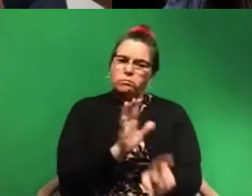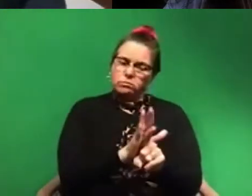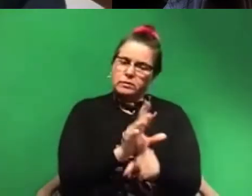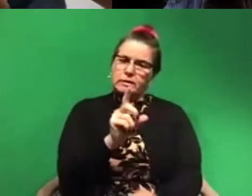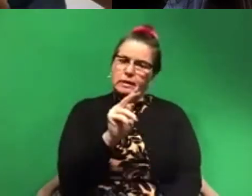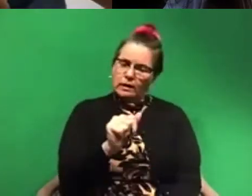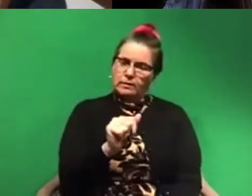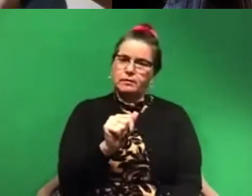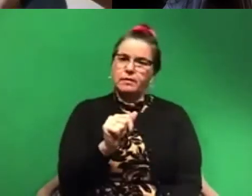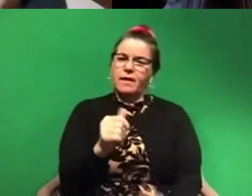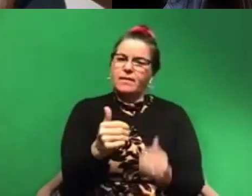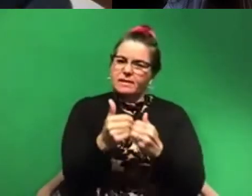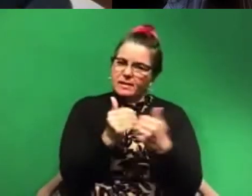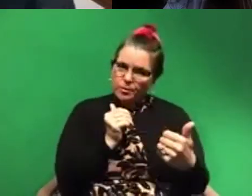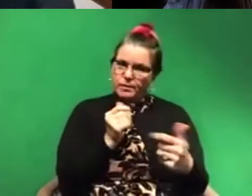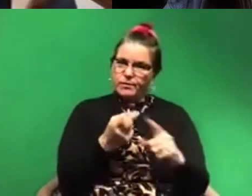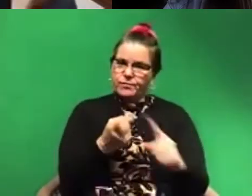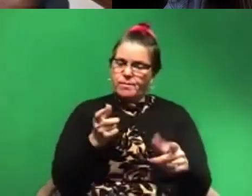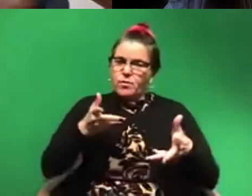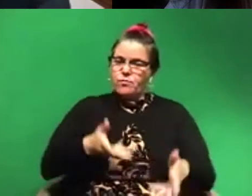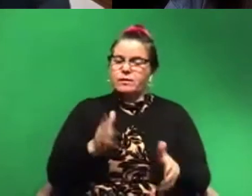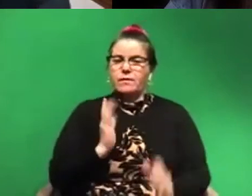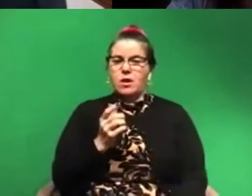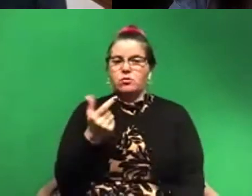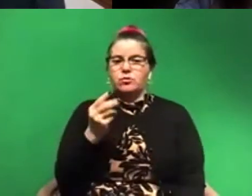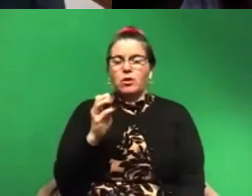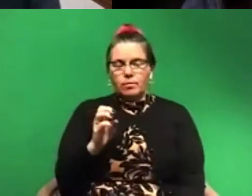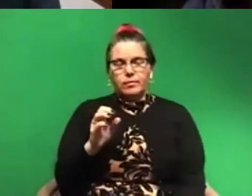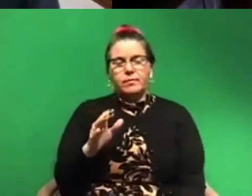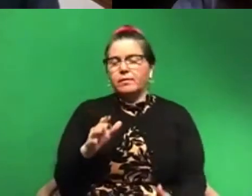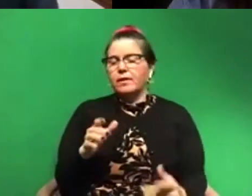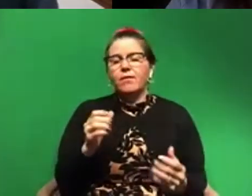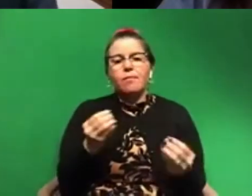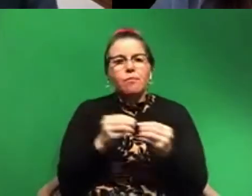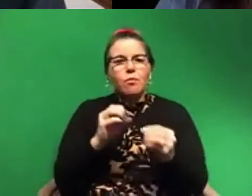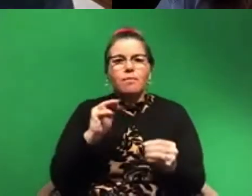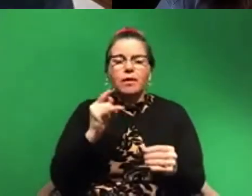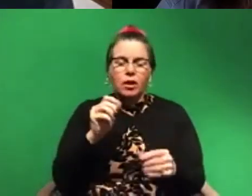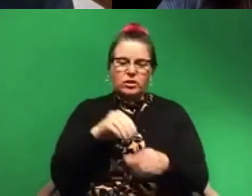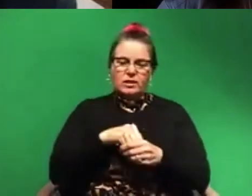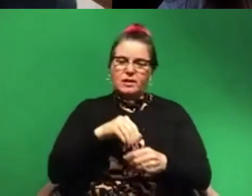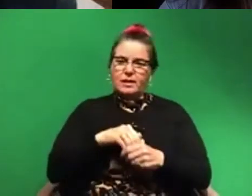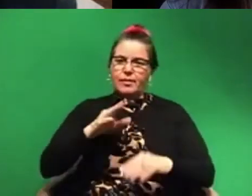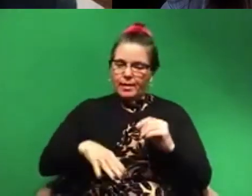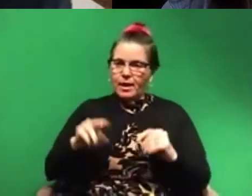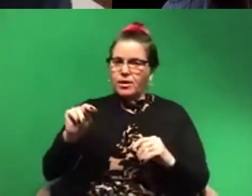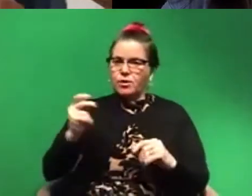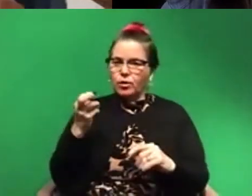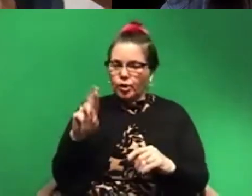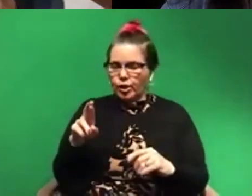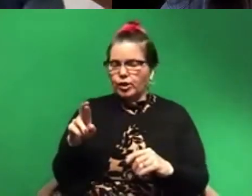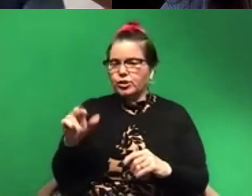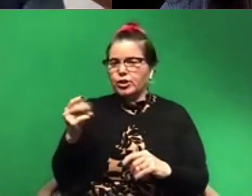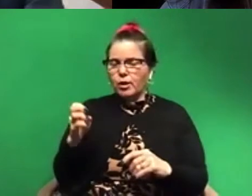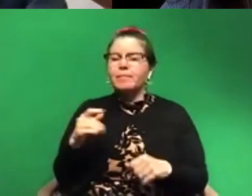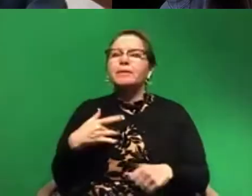They separate, they are separate from the rest of our genome. There's a whole lot more mitochondria in us than nuclear gene genome. So we tend to use